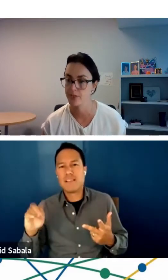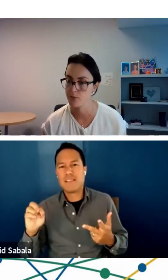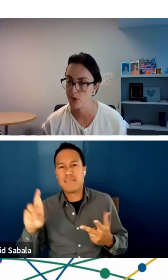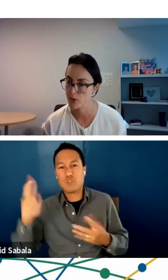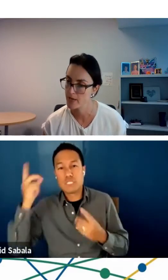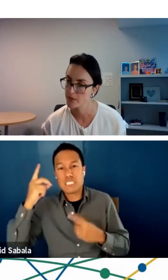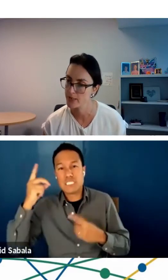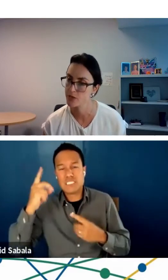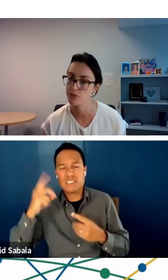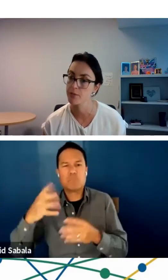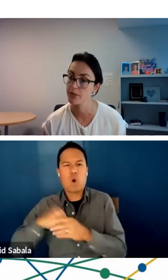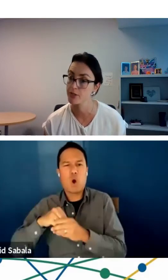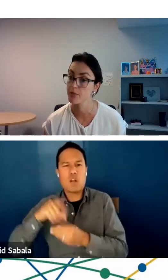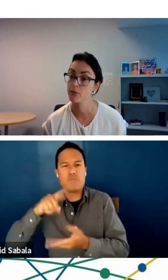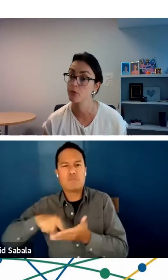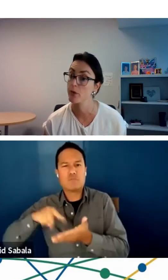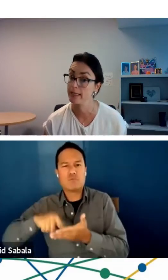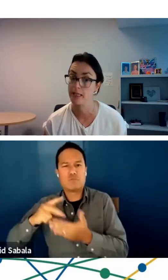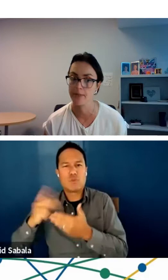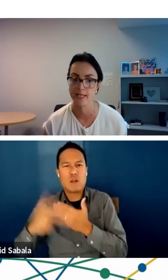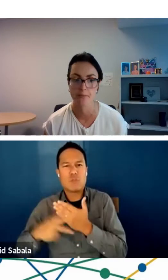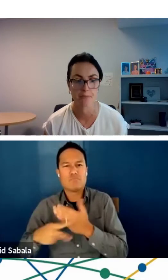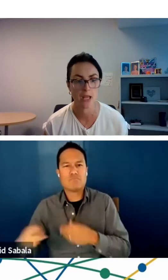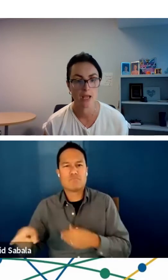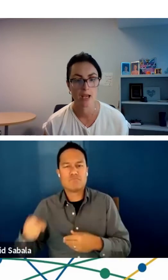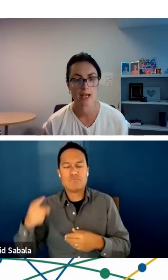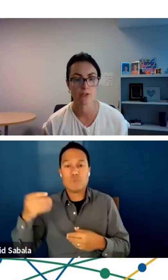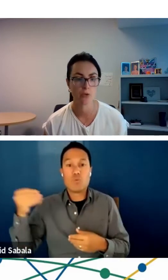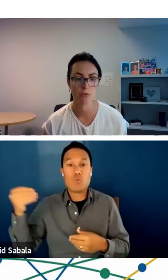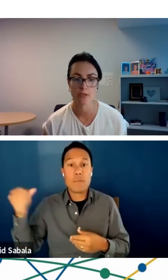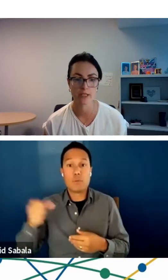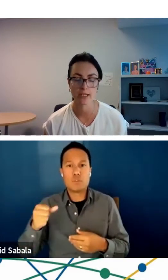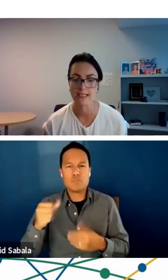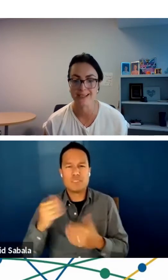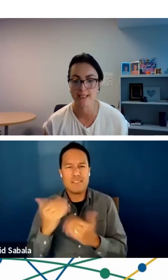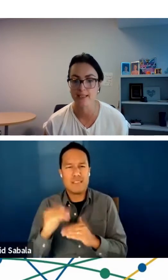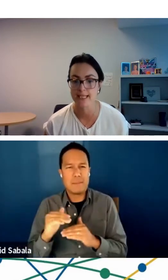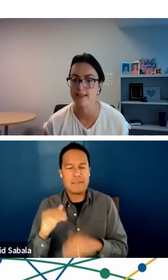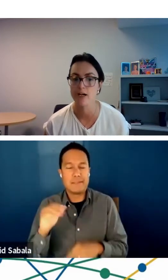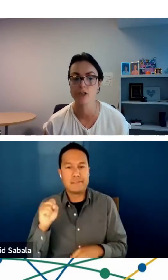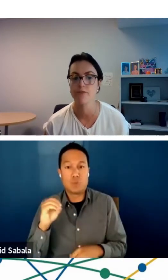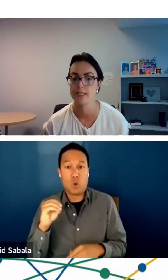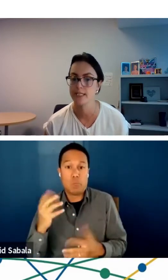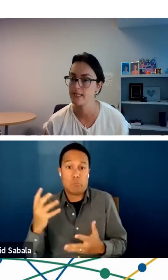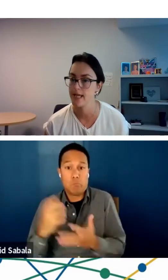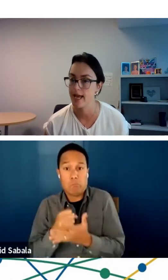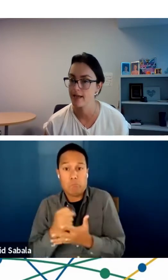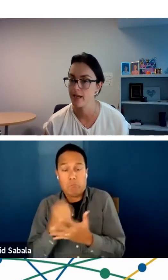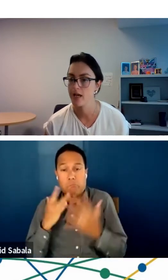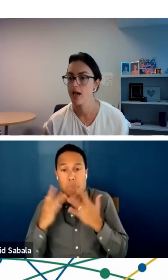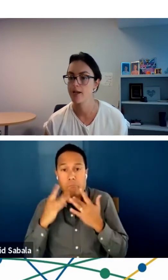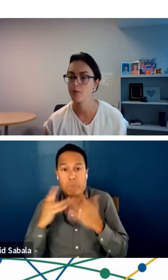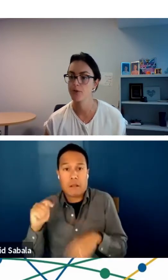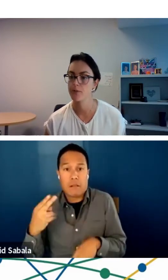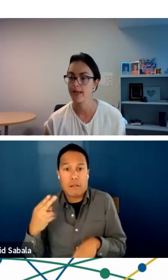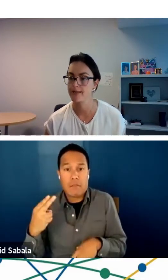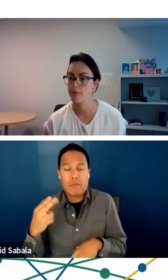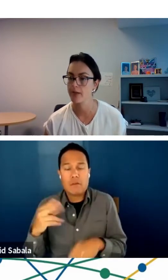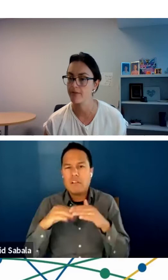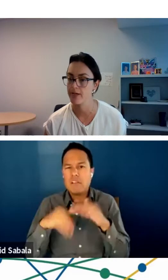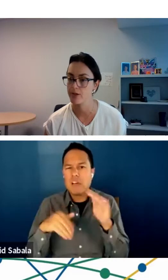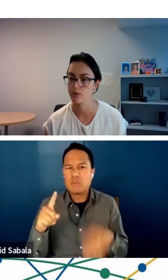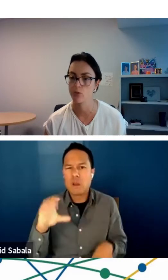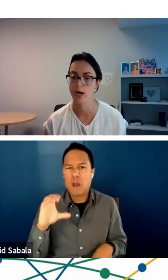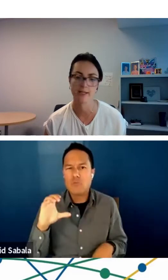part of research programs because reimbursement was quite limited. And so we were conducting less than 100 visits a day. And our pre